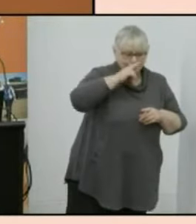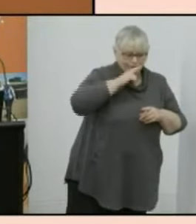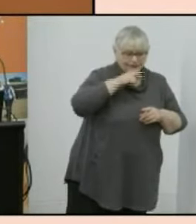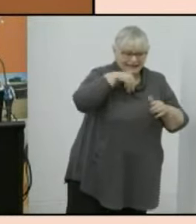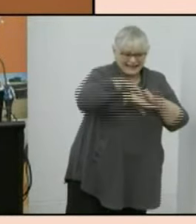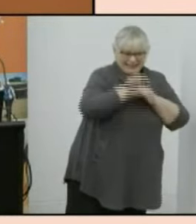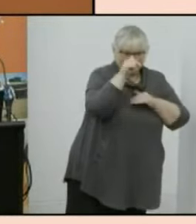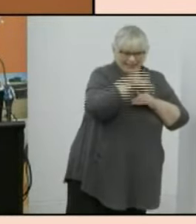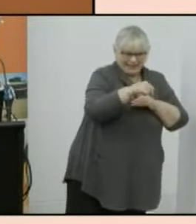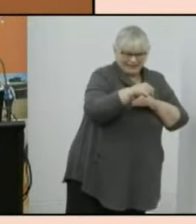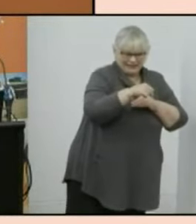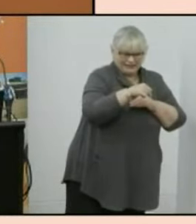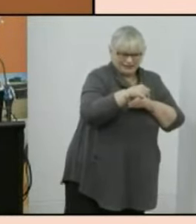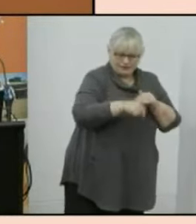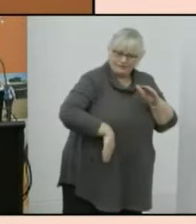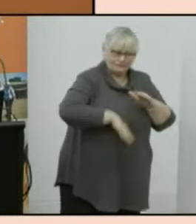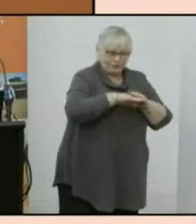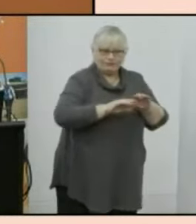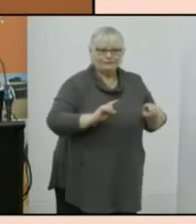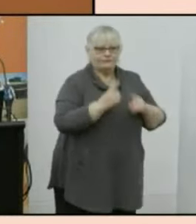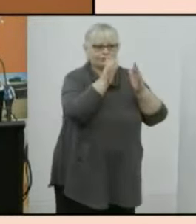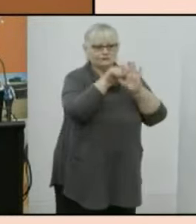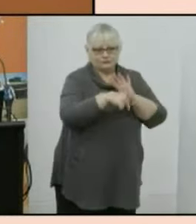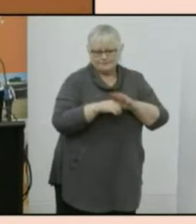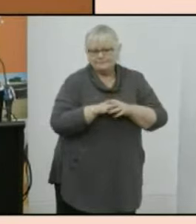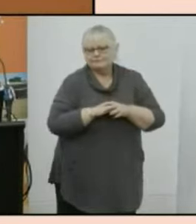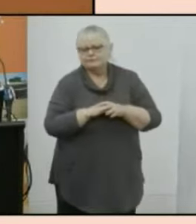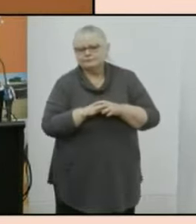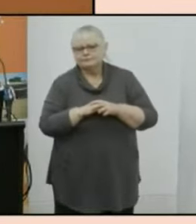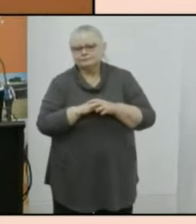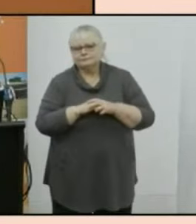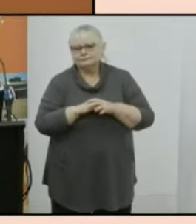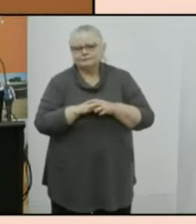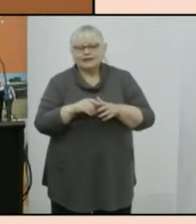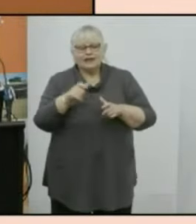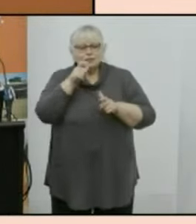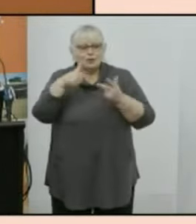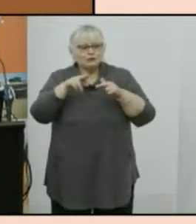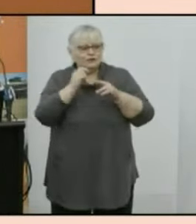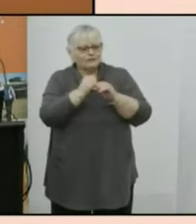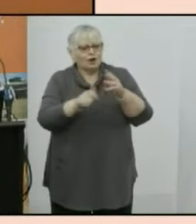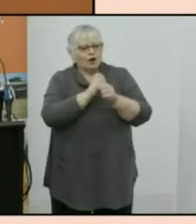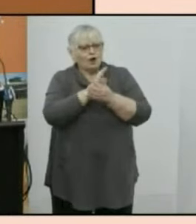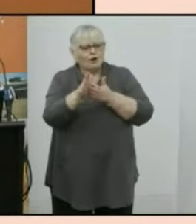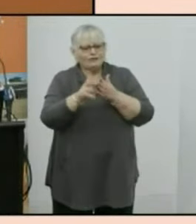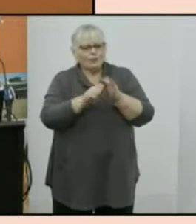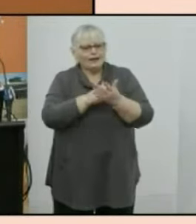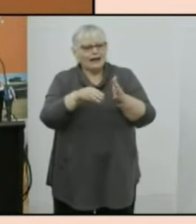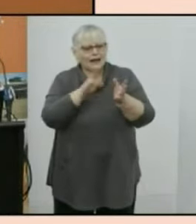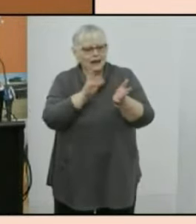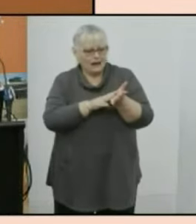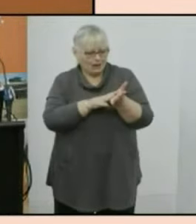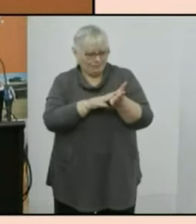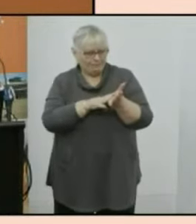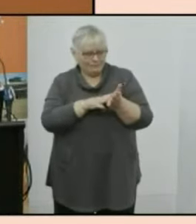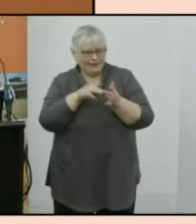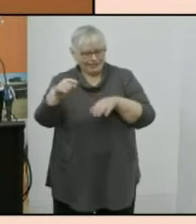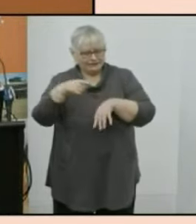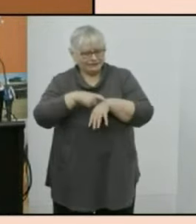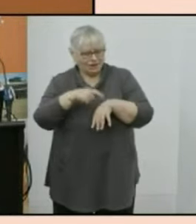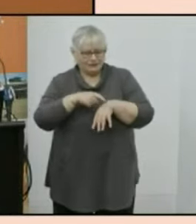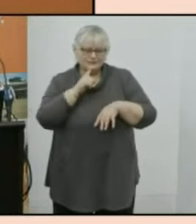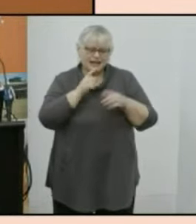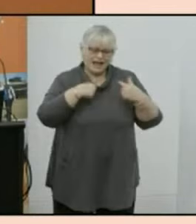census results in full for the first time in the words of gough whitlam australia's treatment of her indig aboriginal